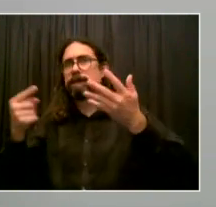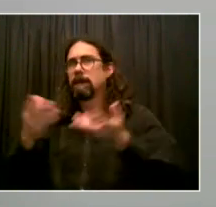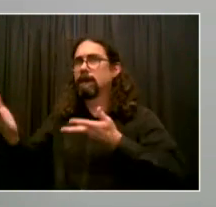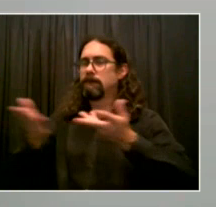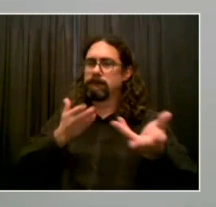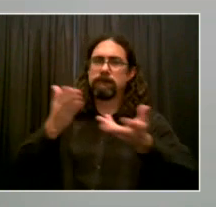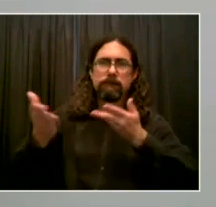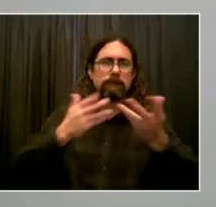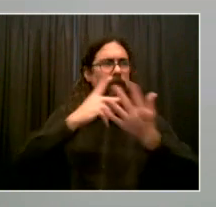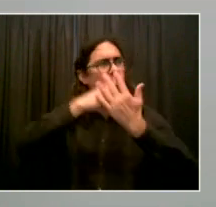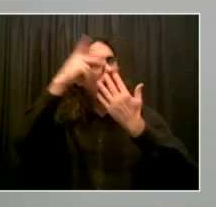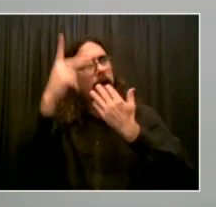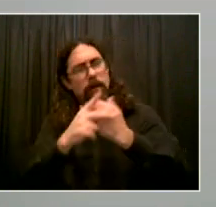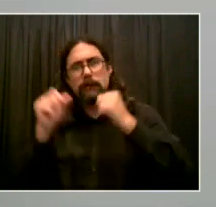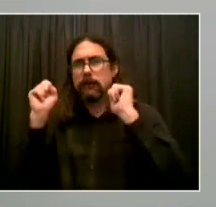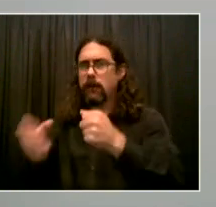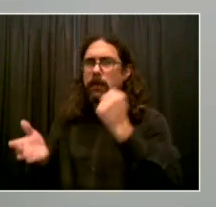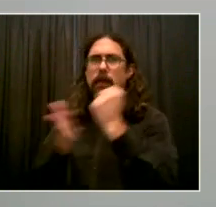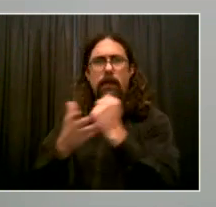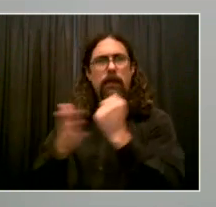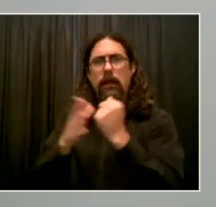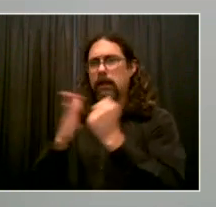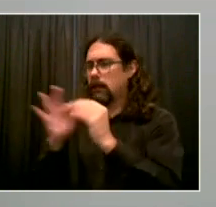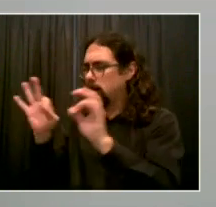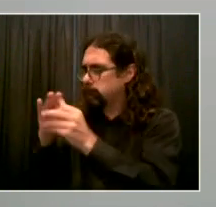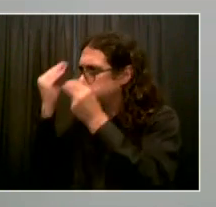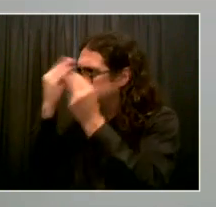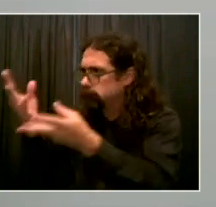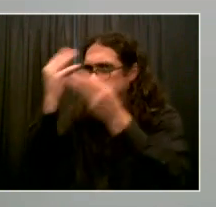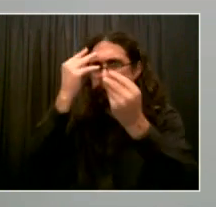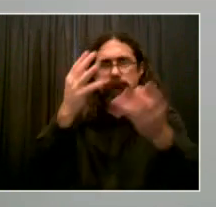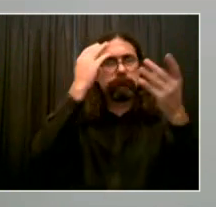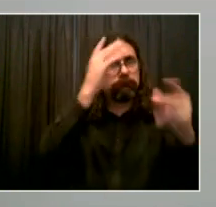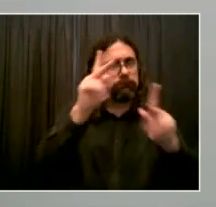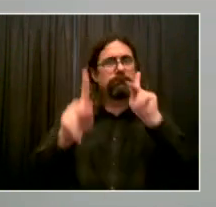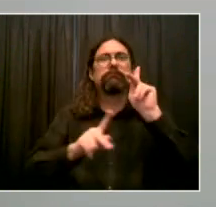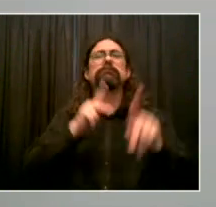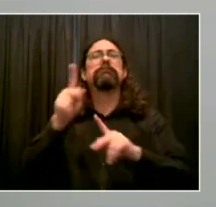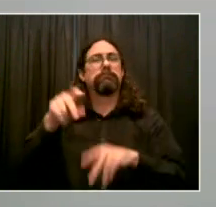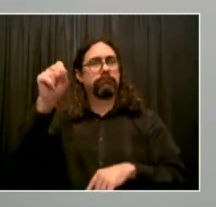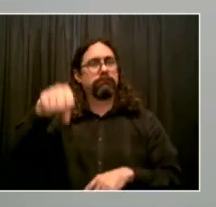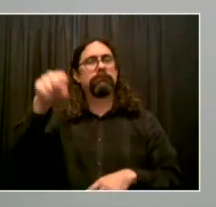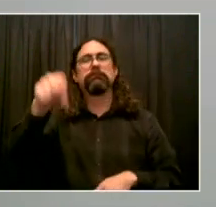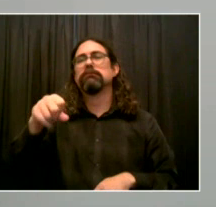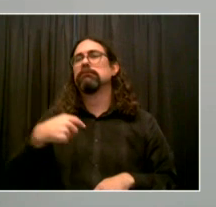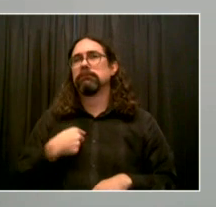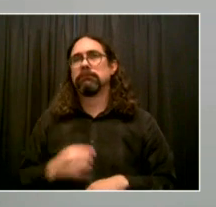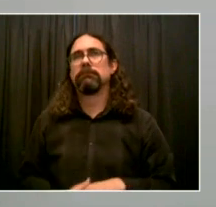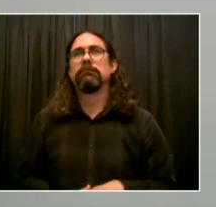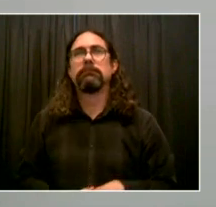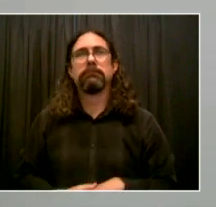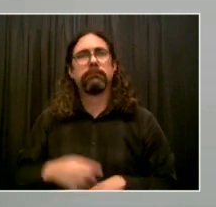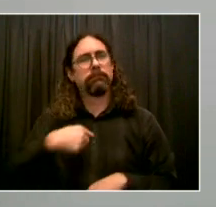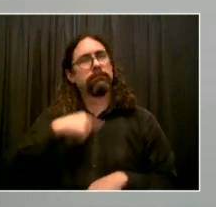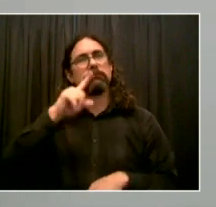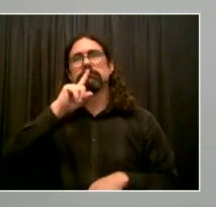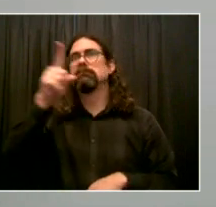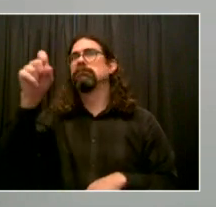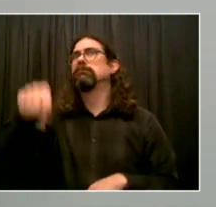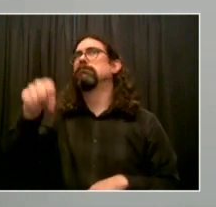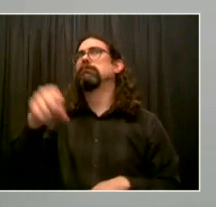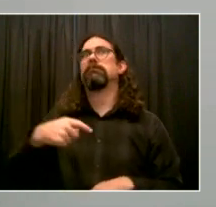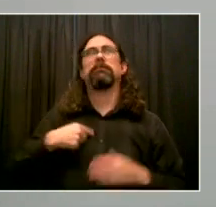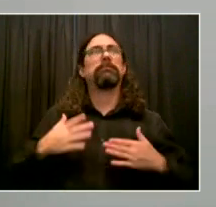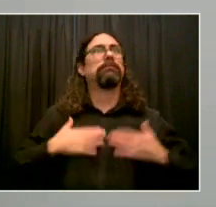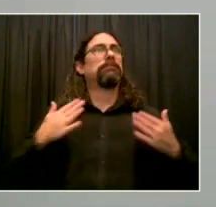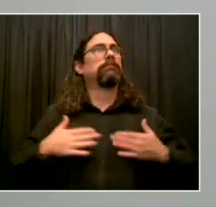And also I really, it's been fulfilling to see my patient and to see all those people to improve their health and